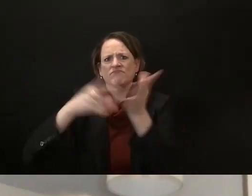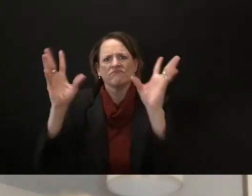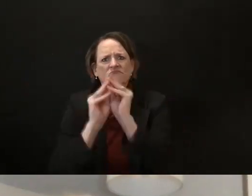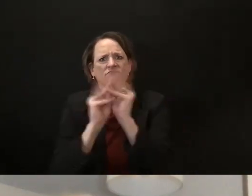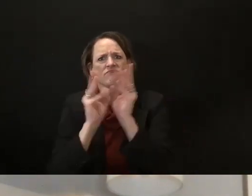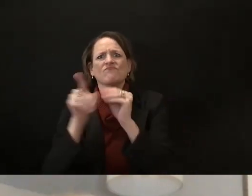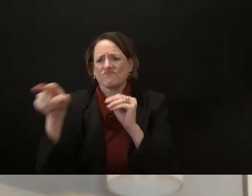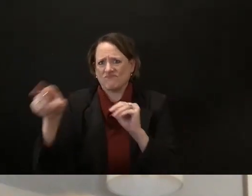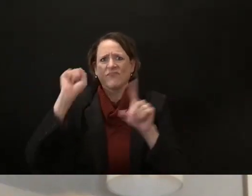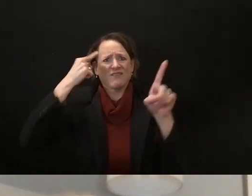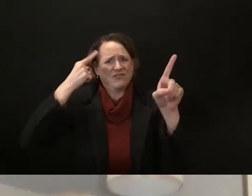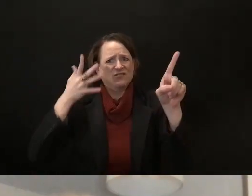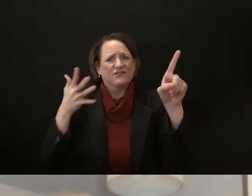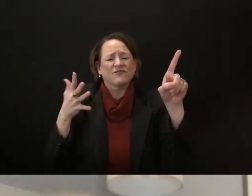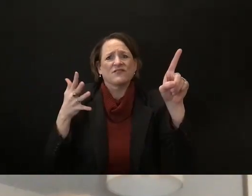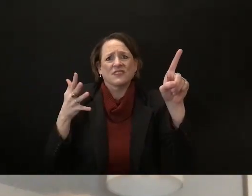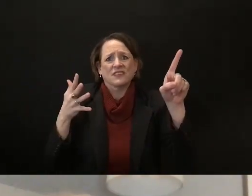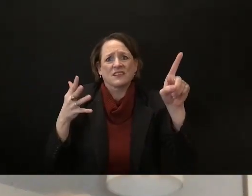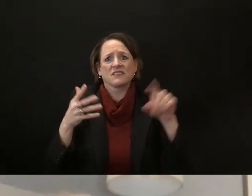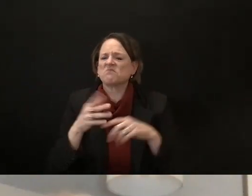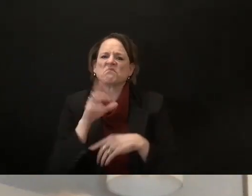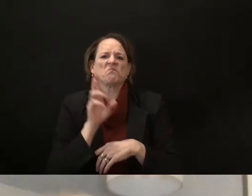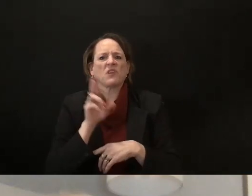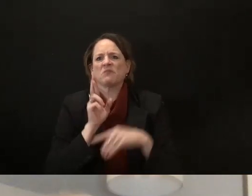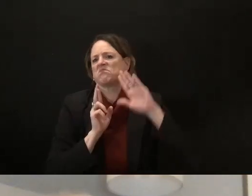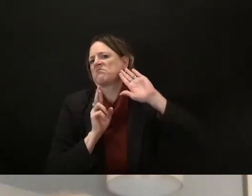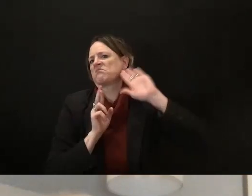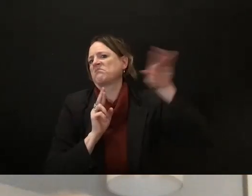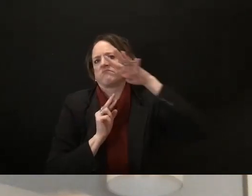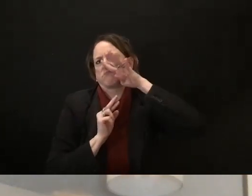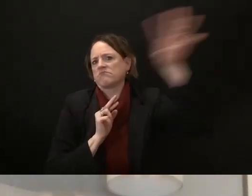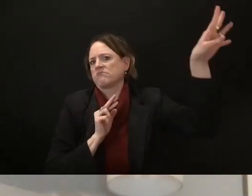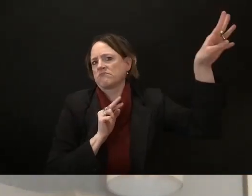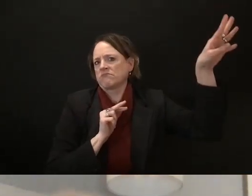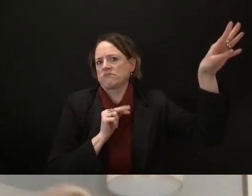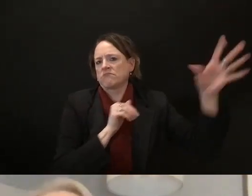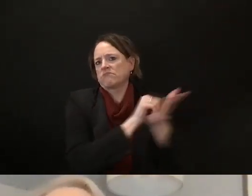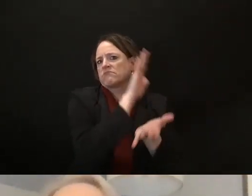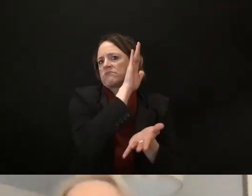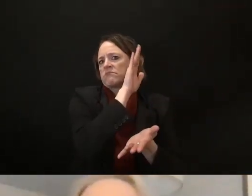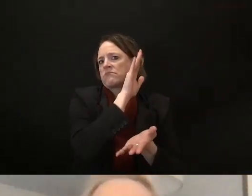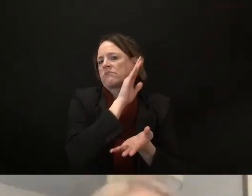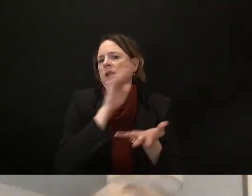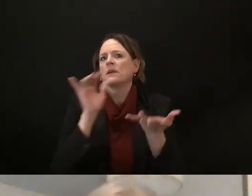immediately within seconds or you know a minute basically um so uh